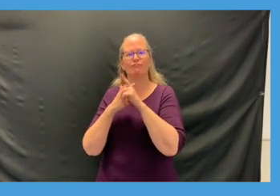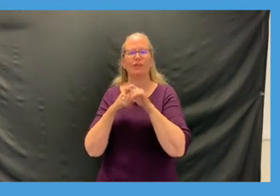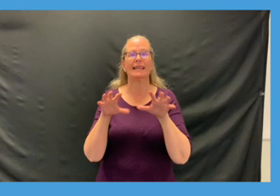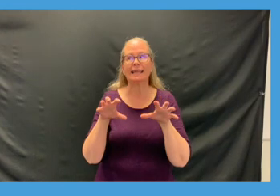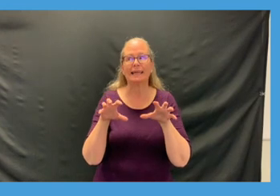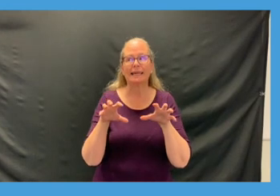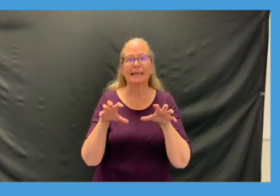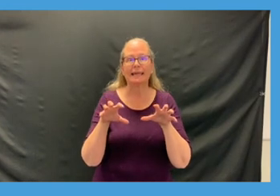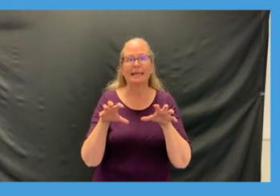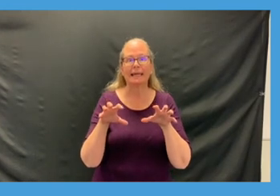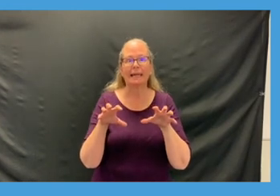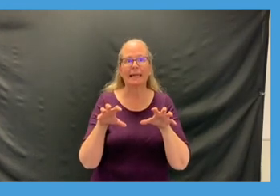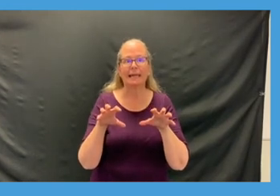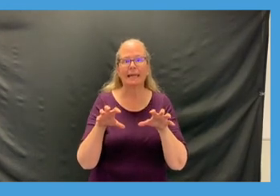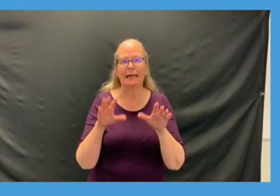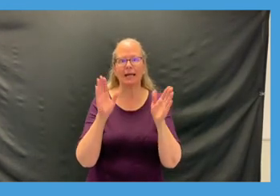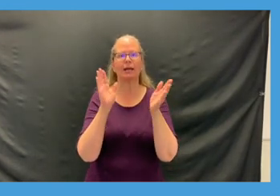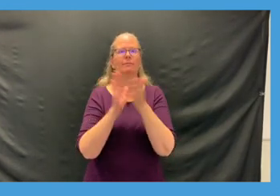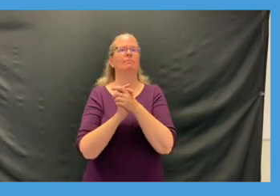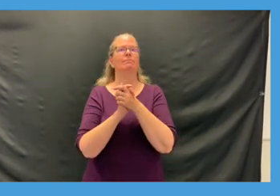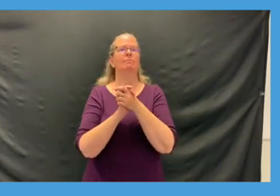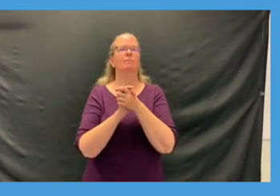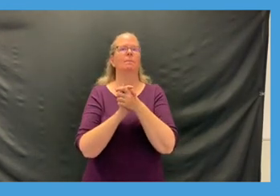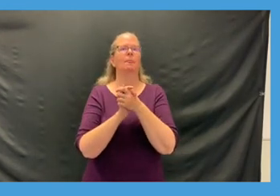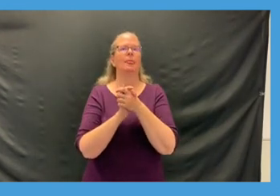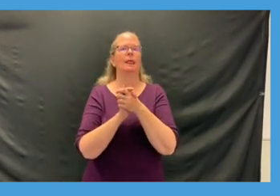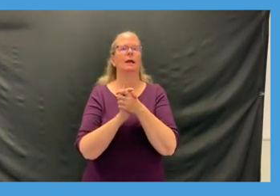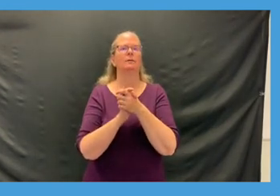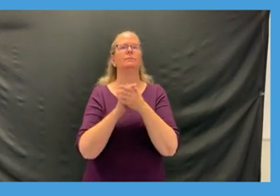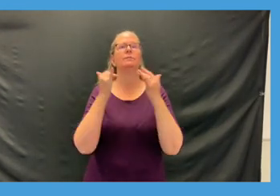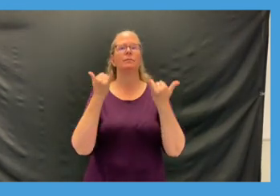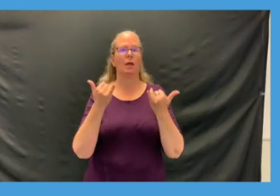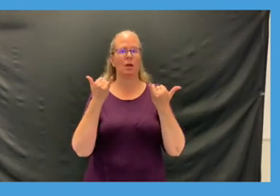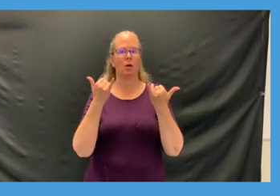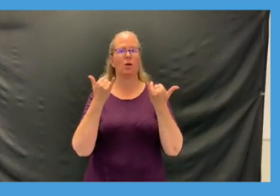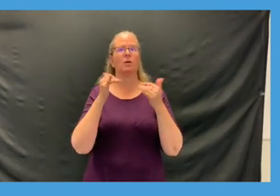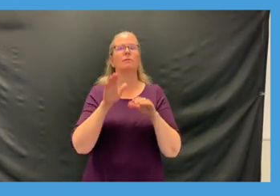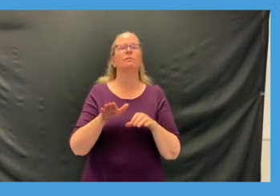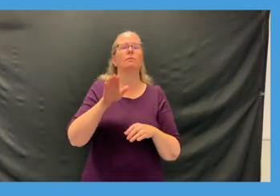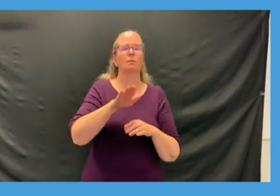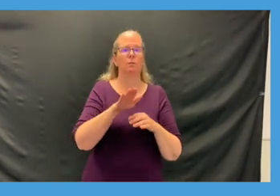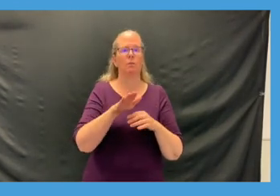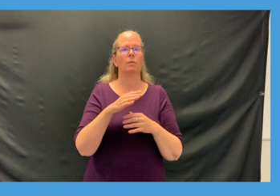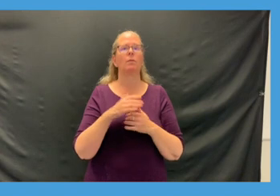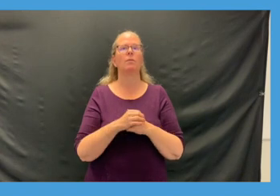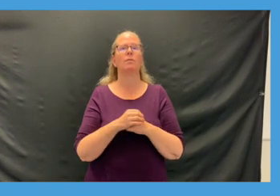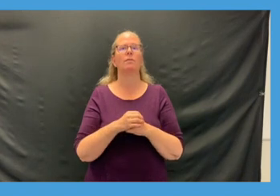that was really good you guys let's grab some water take a quick break and we'll be right back